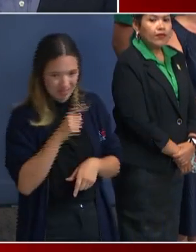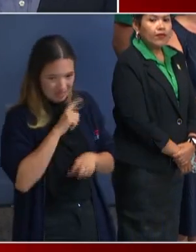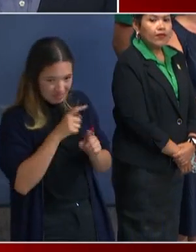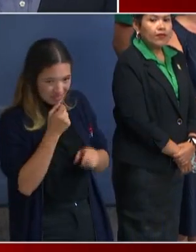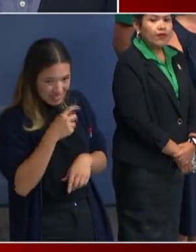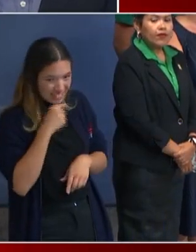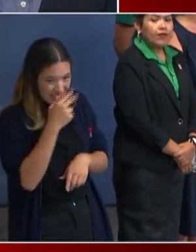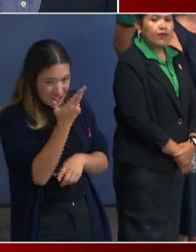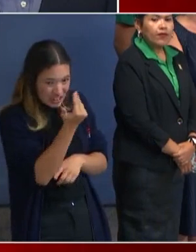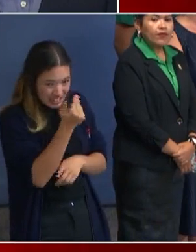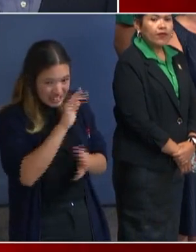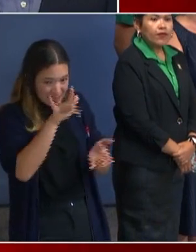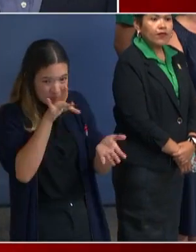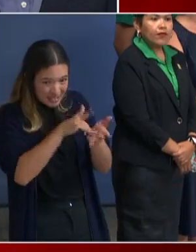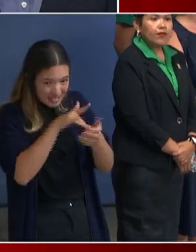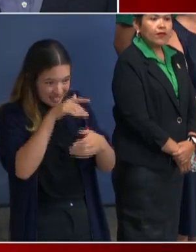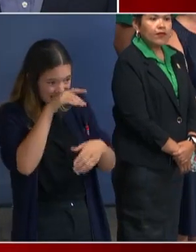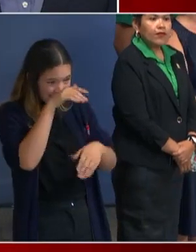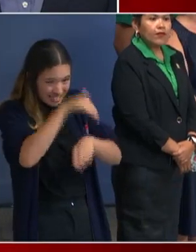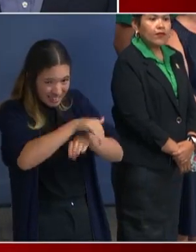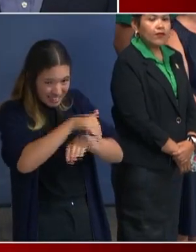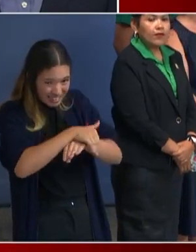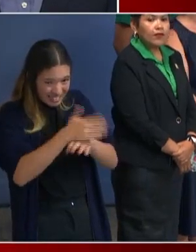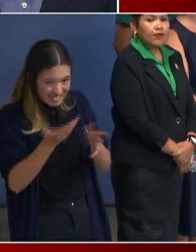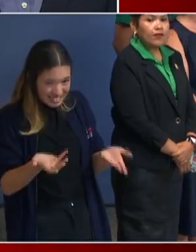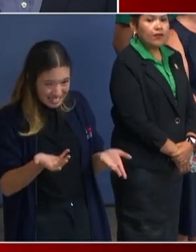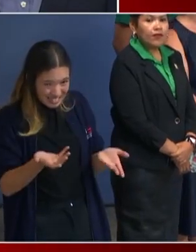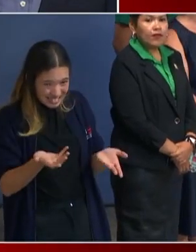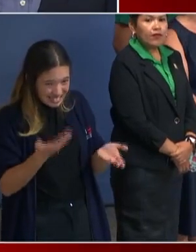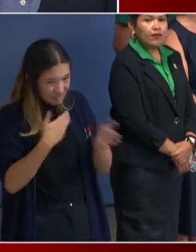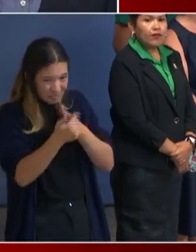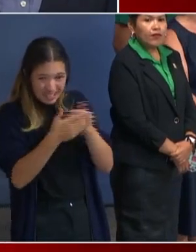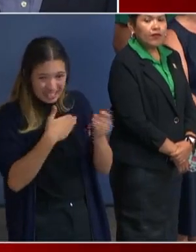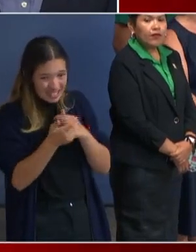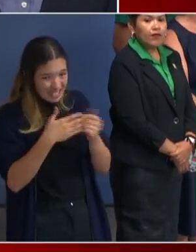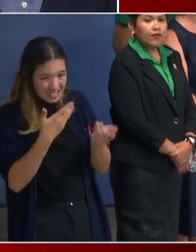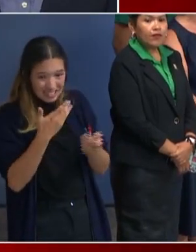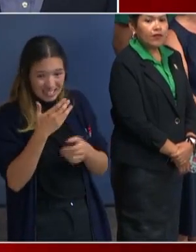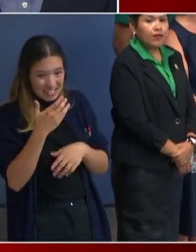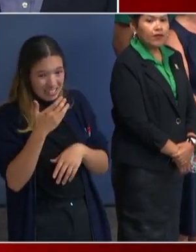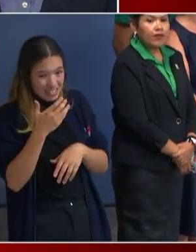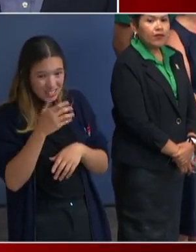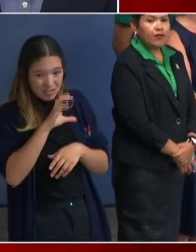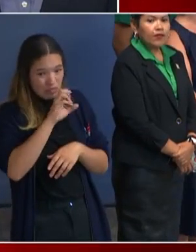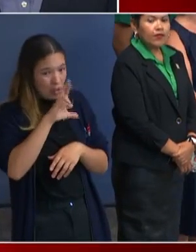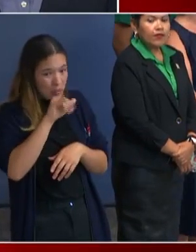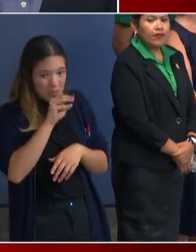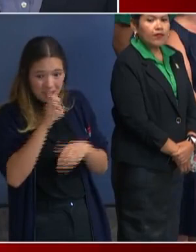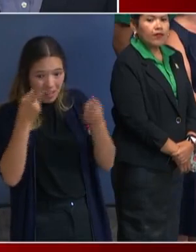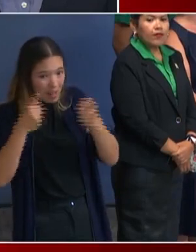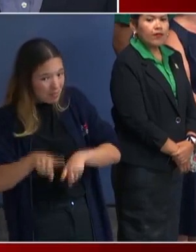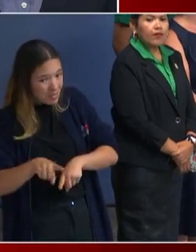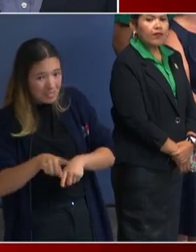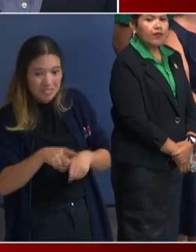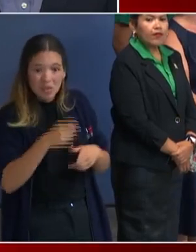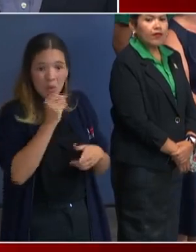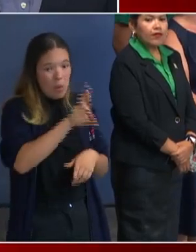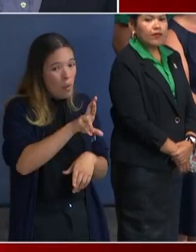Whether it's a crime or he could become a victim of a crime or in other in some other unsafe situation.